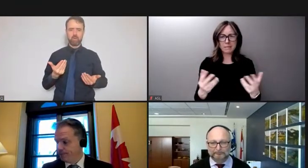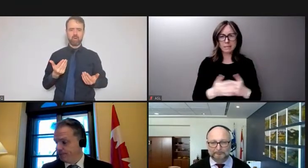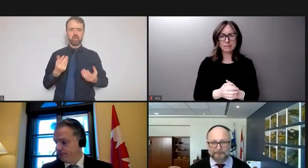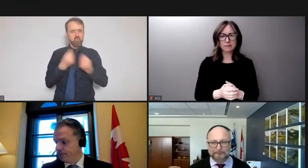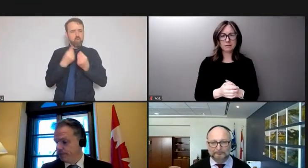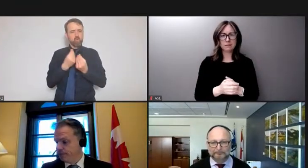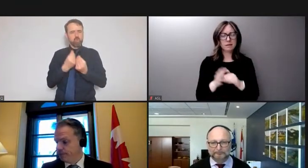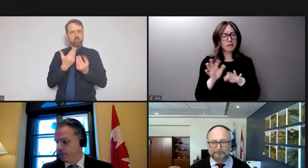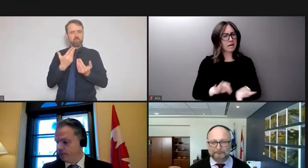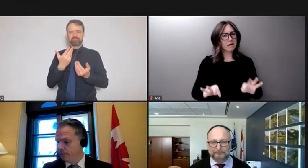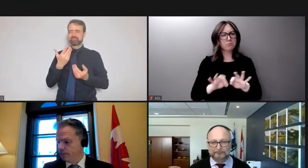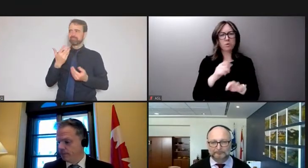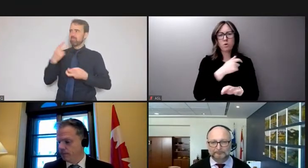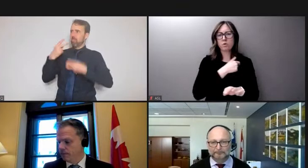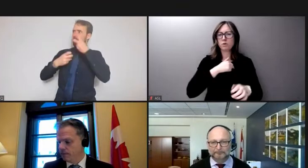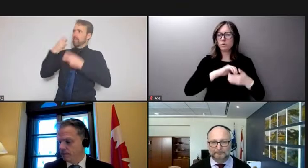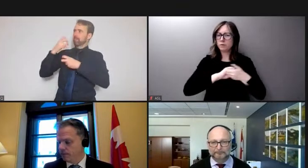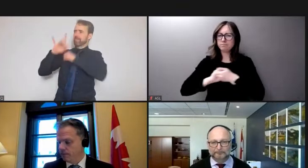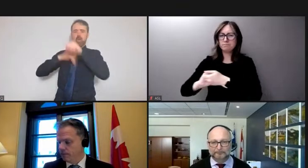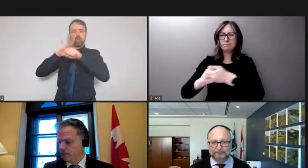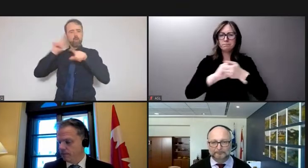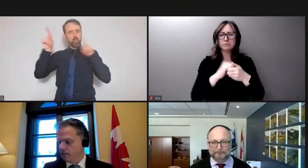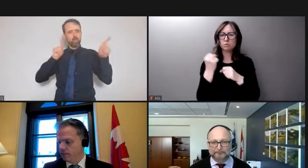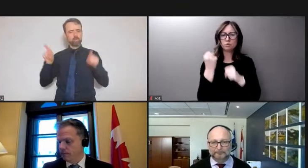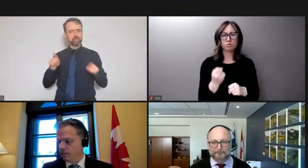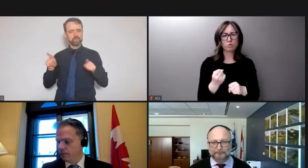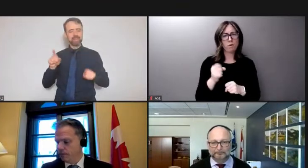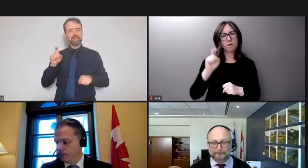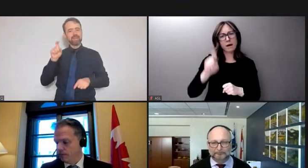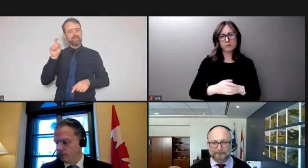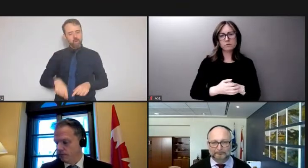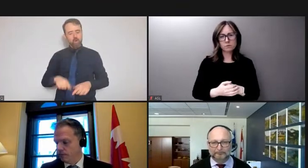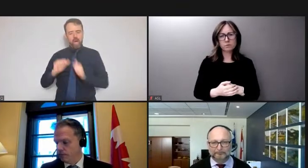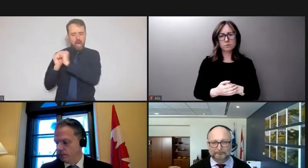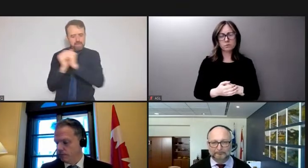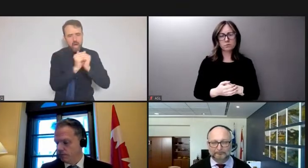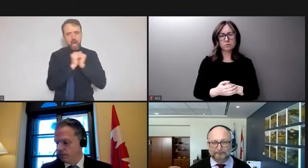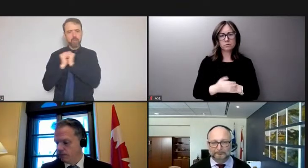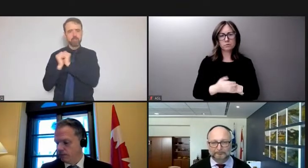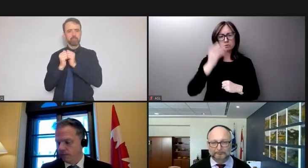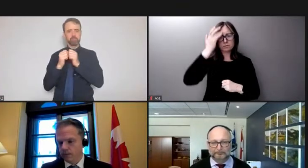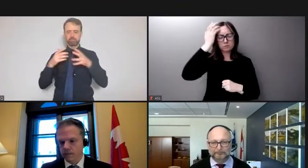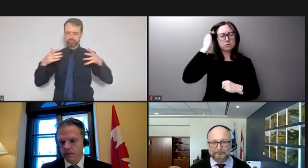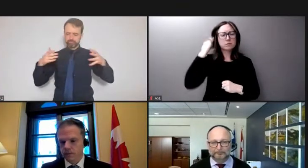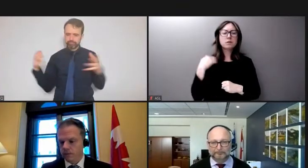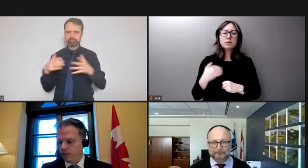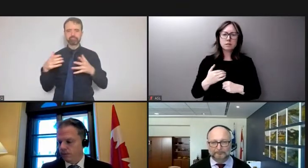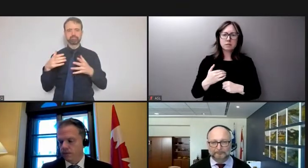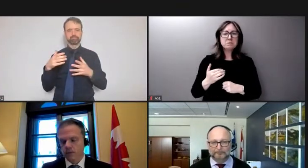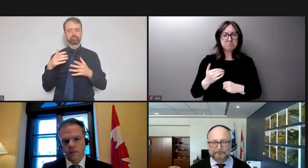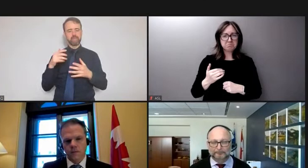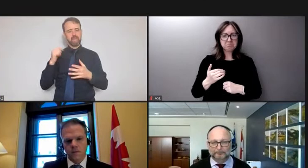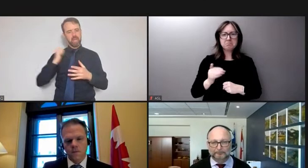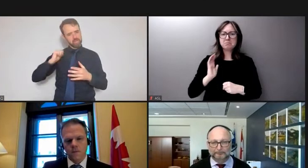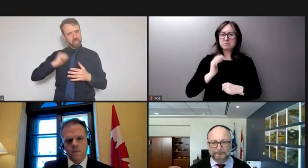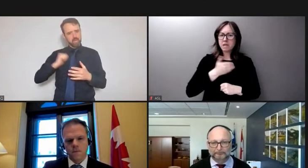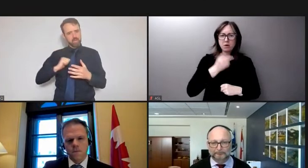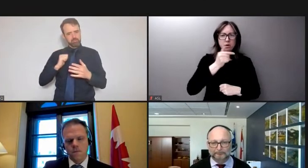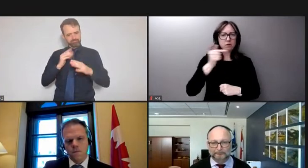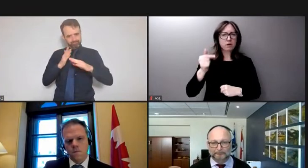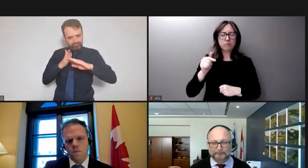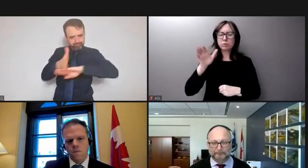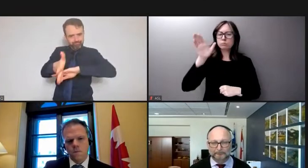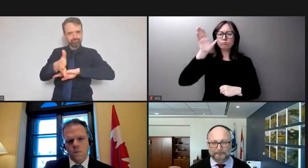to be able to face those challenges as a country. And our government is very, very determined to